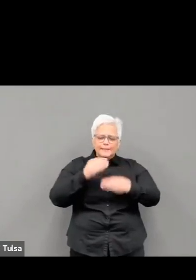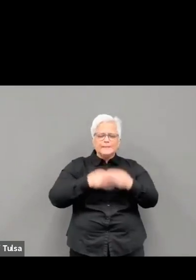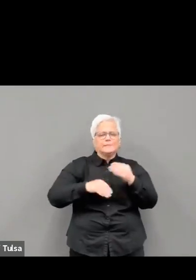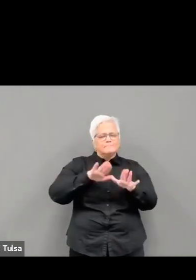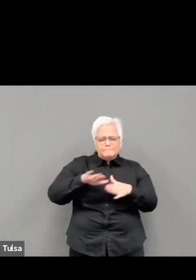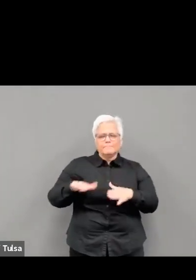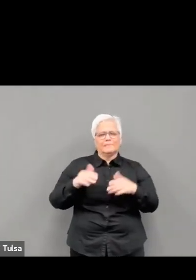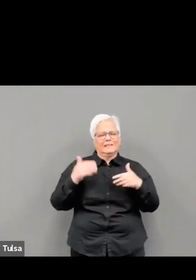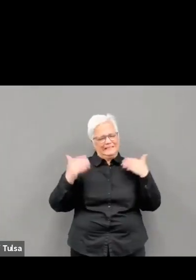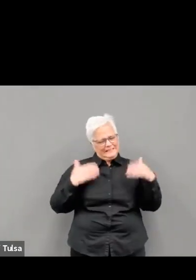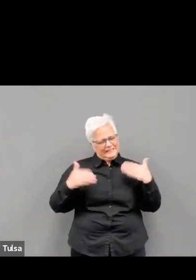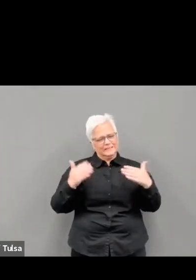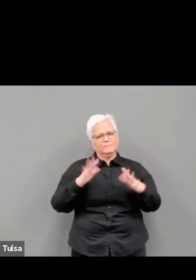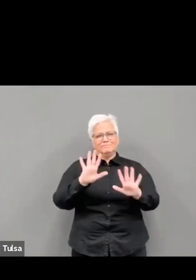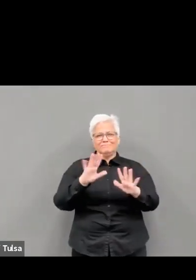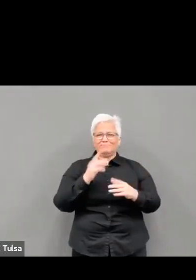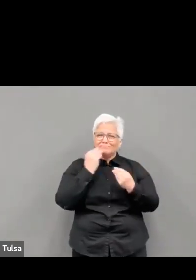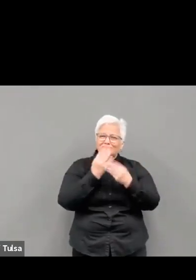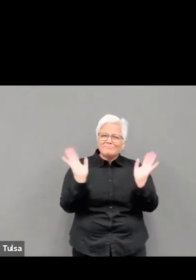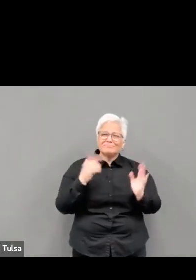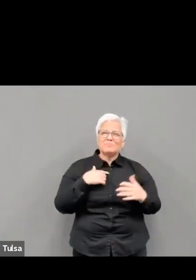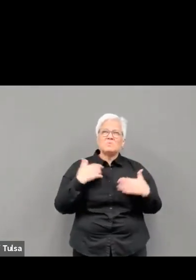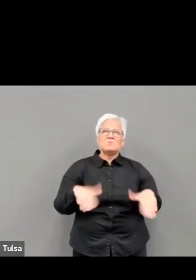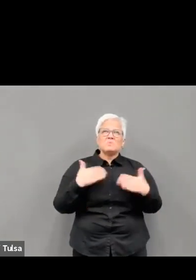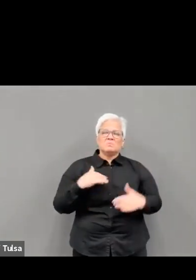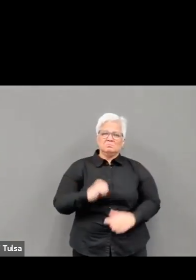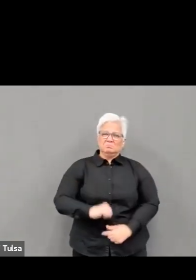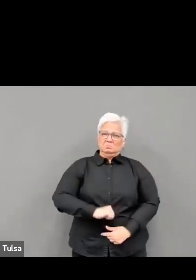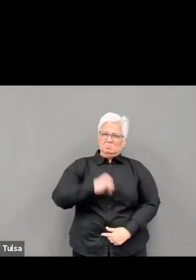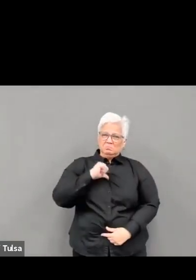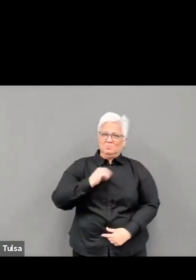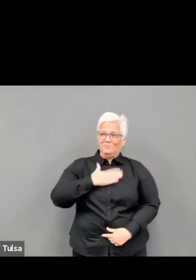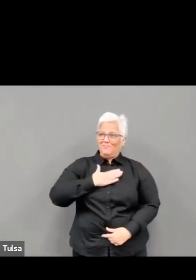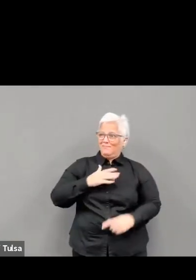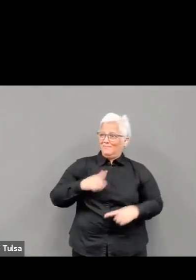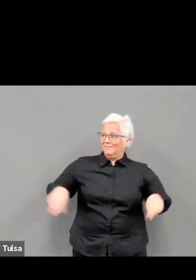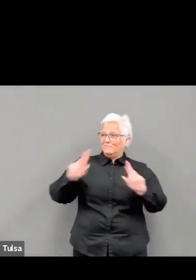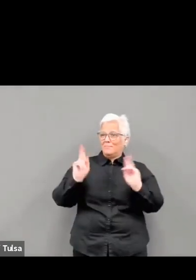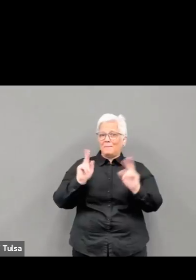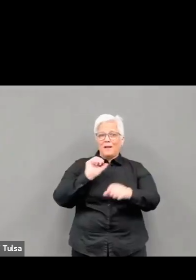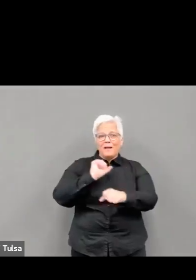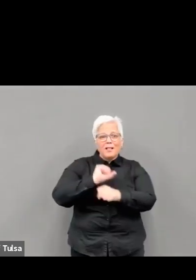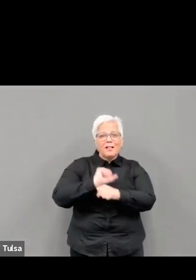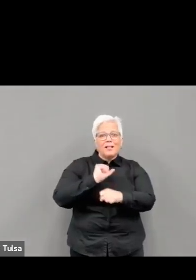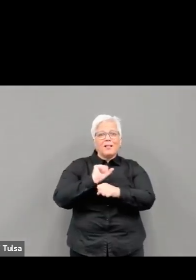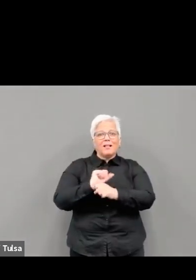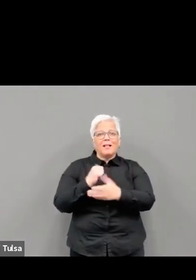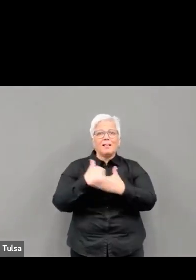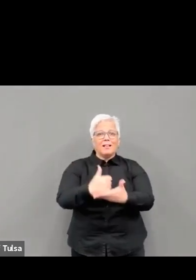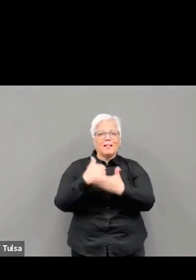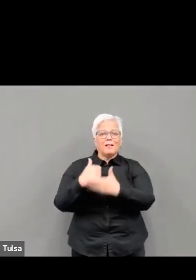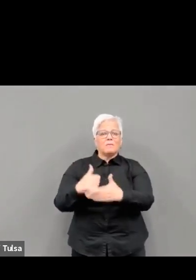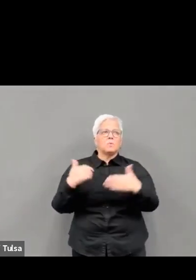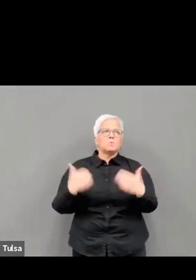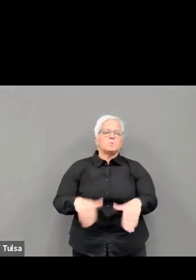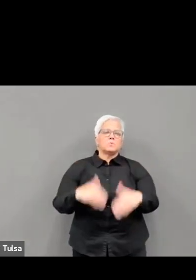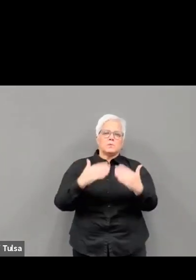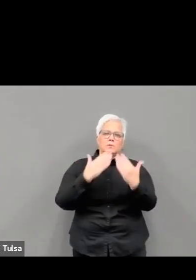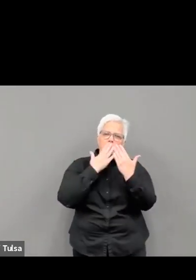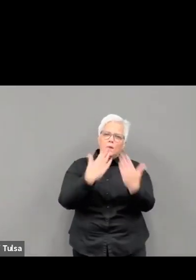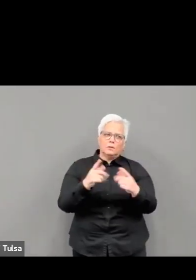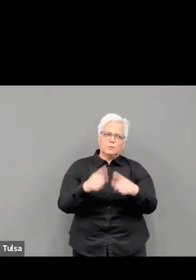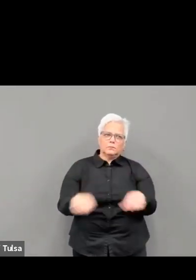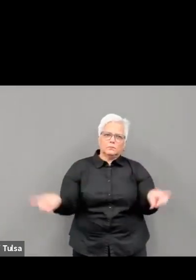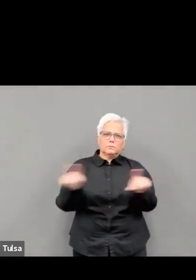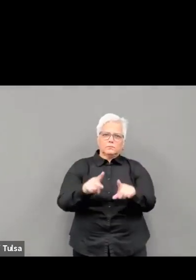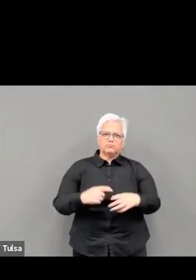them every day. For everybody in our community, please continue to take care of yourselves, your families